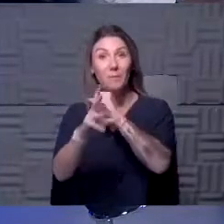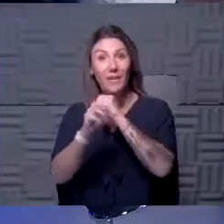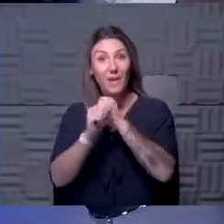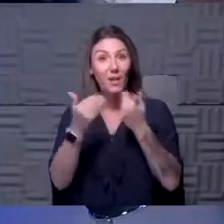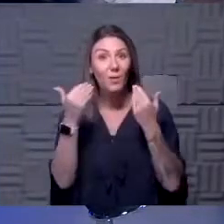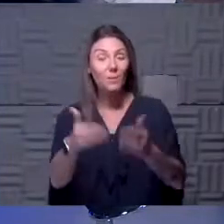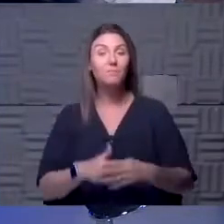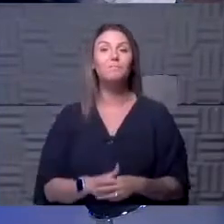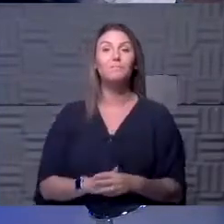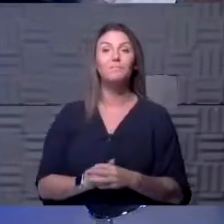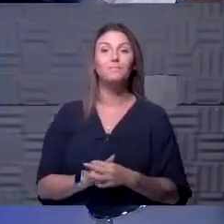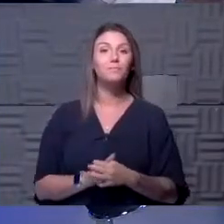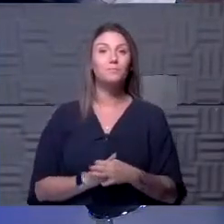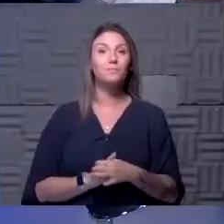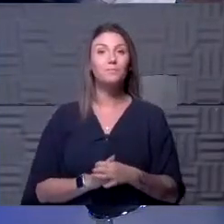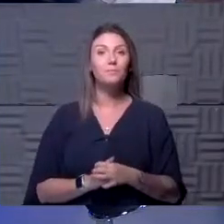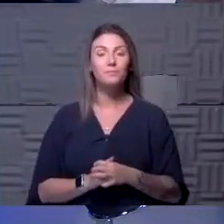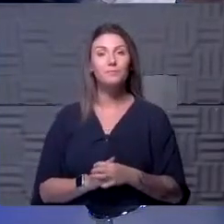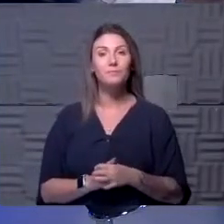Go ahead.